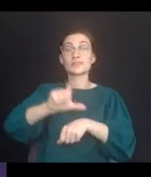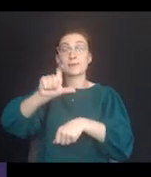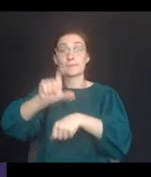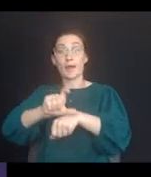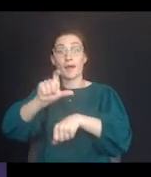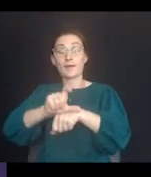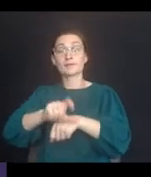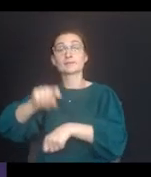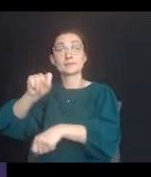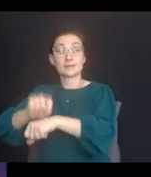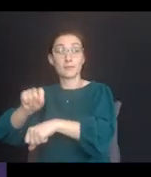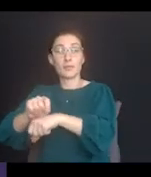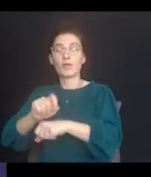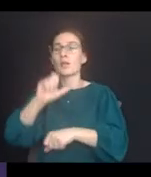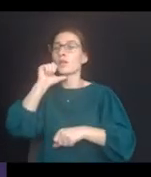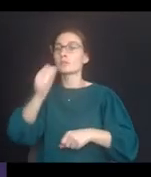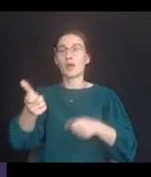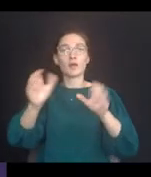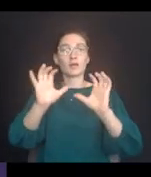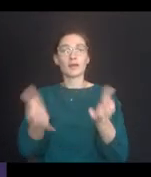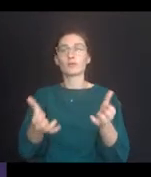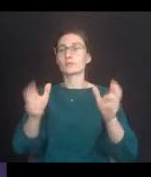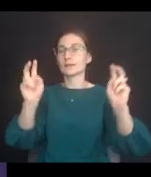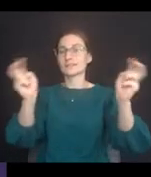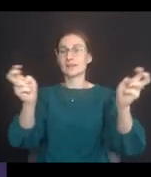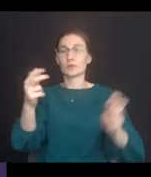synagogues are not covered by Title III.